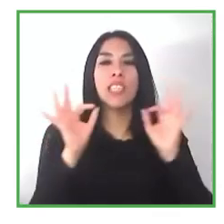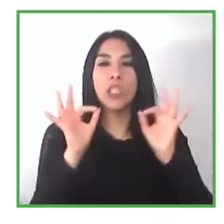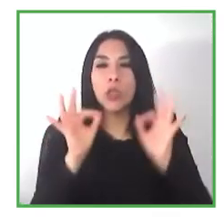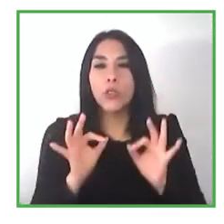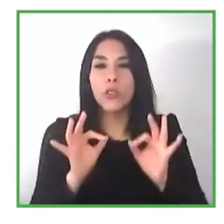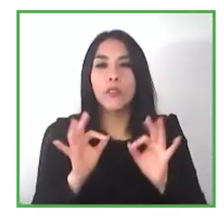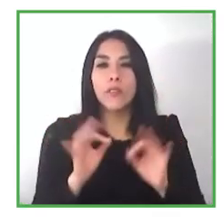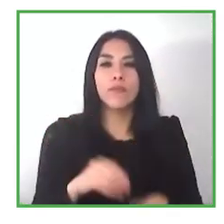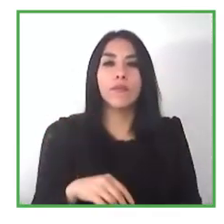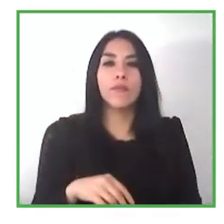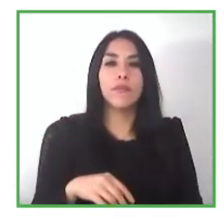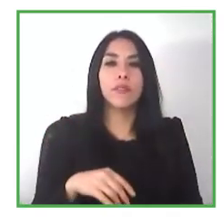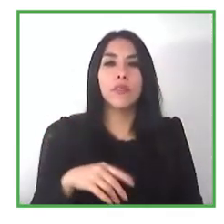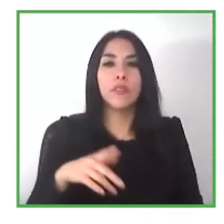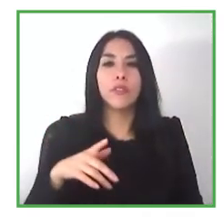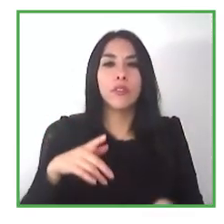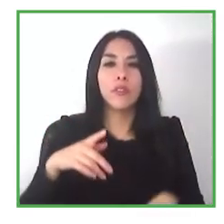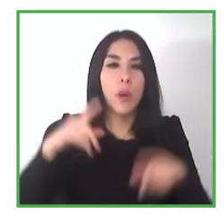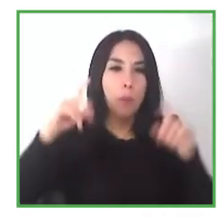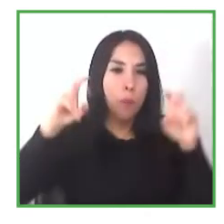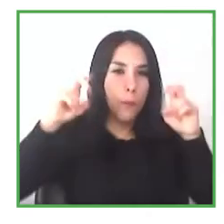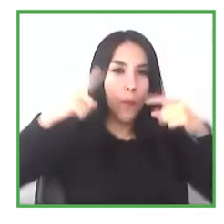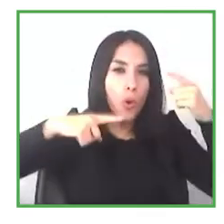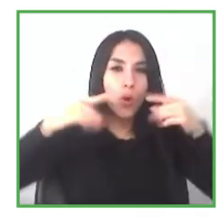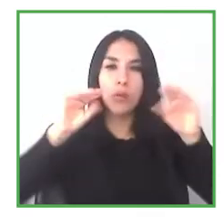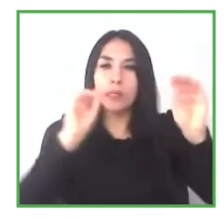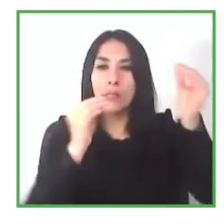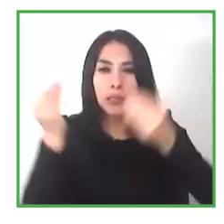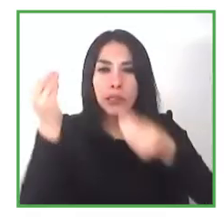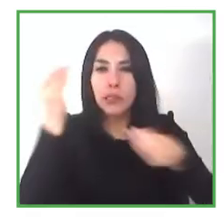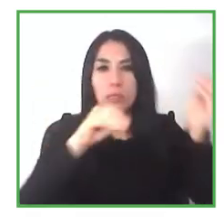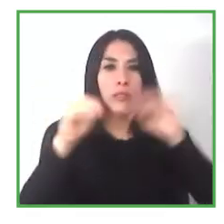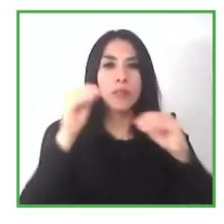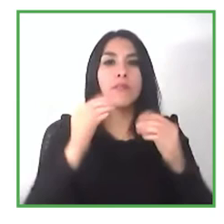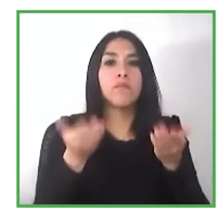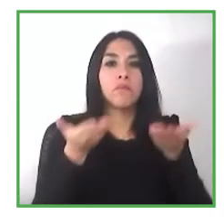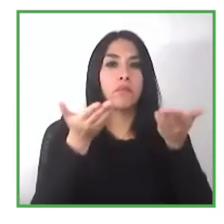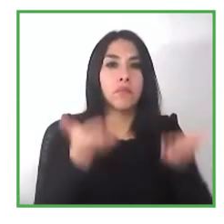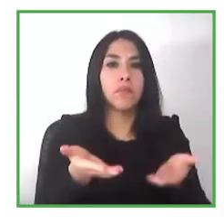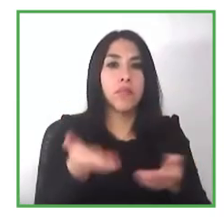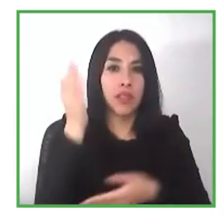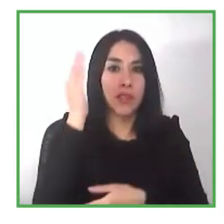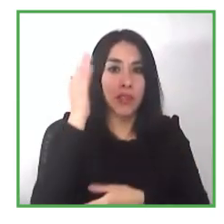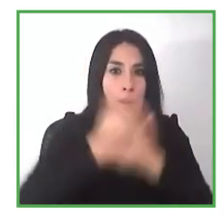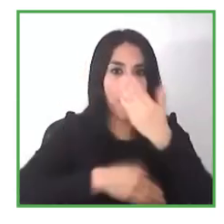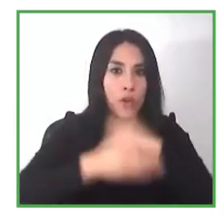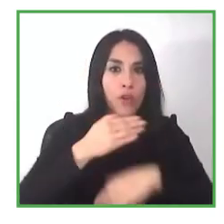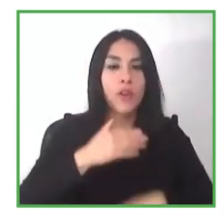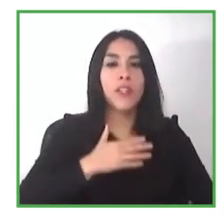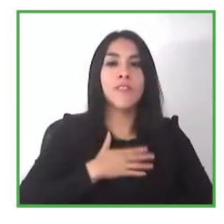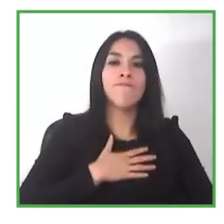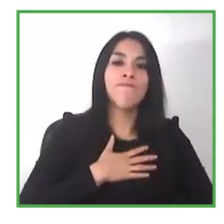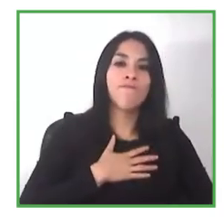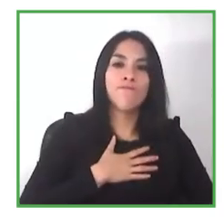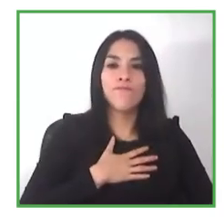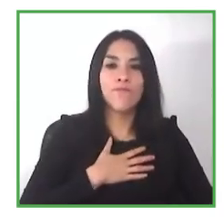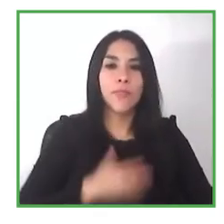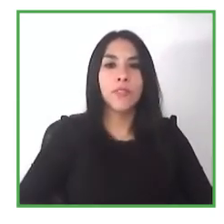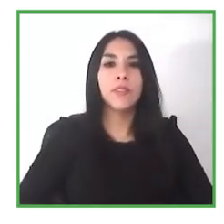to our disability awareness training that we do with companies and when we go in and ask them to give a person a chance